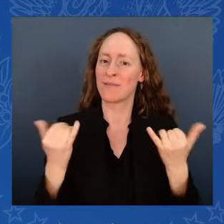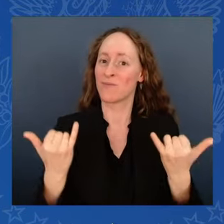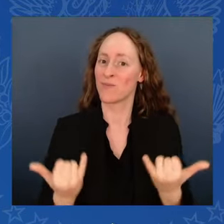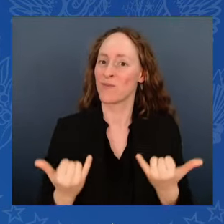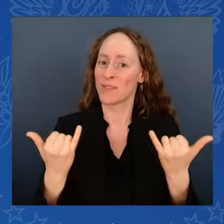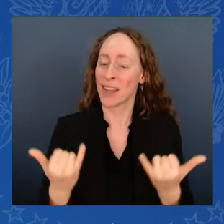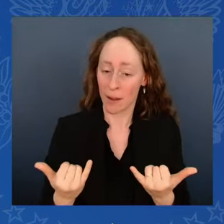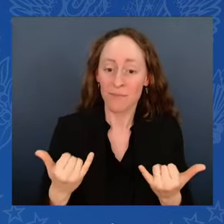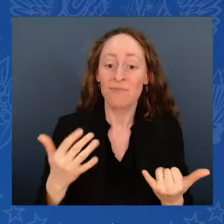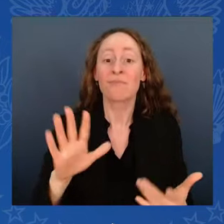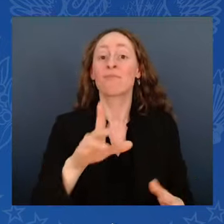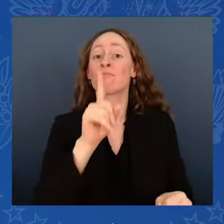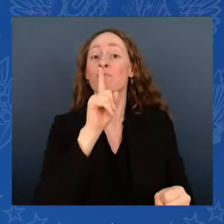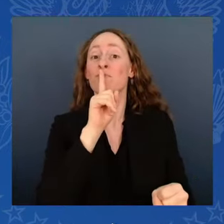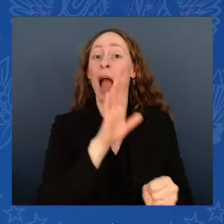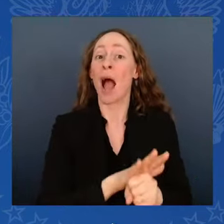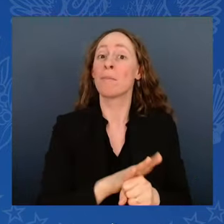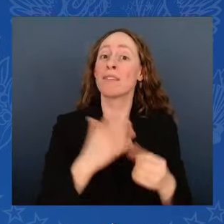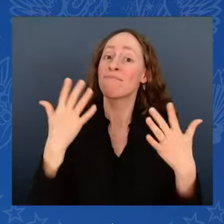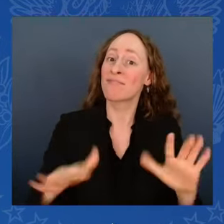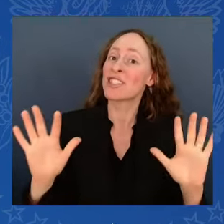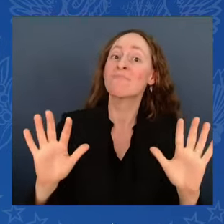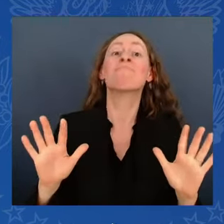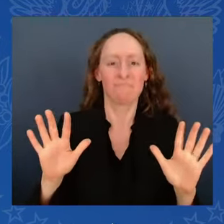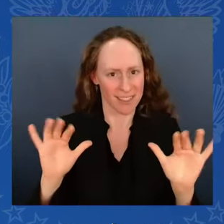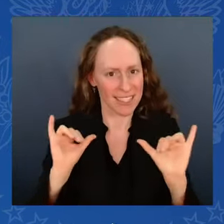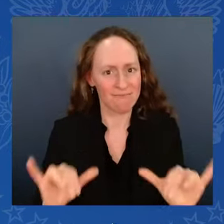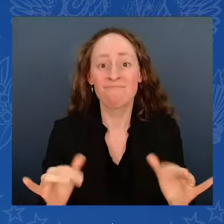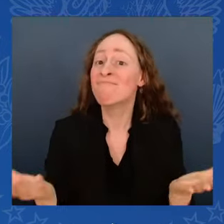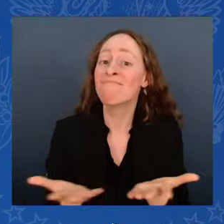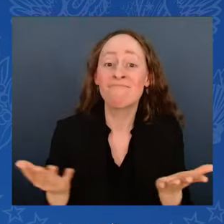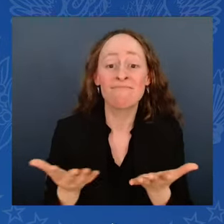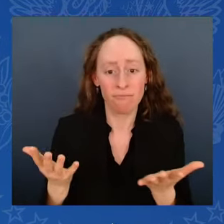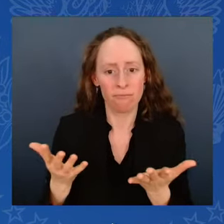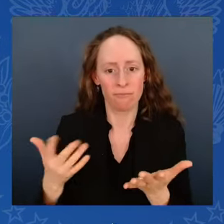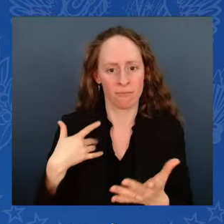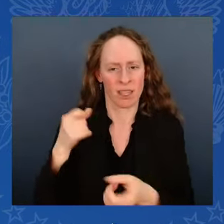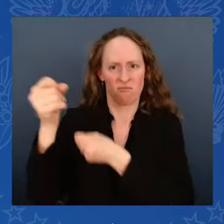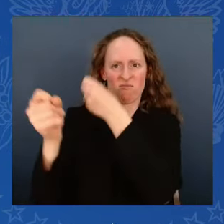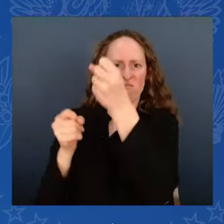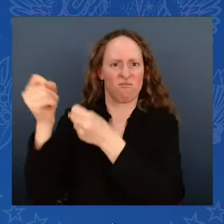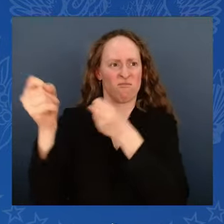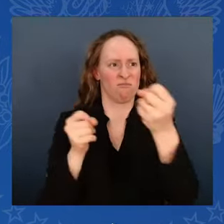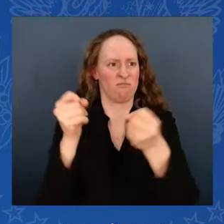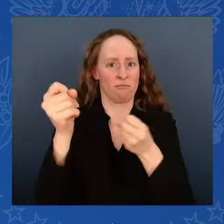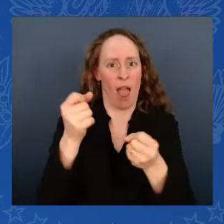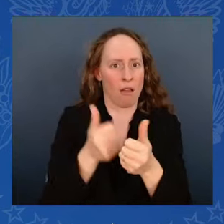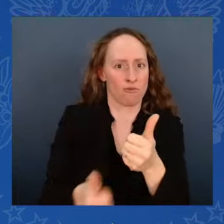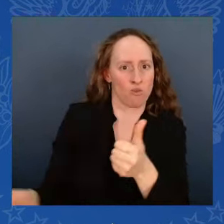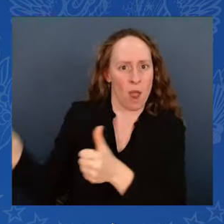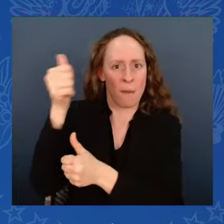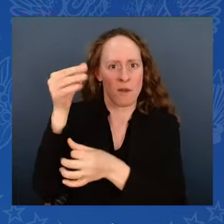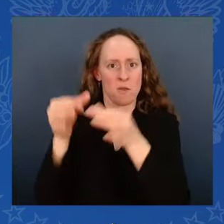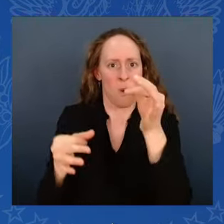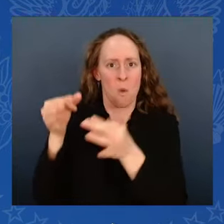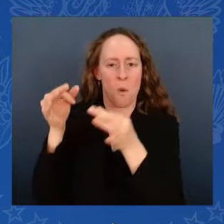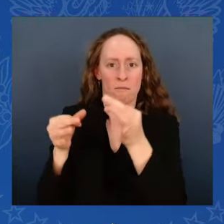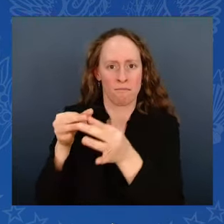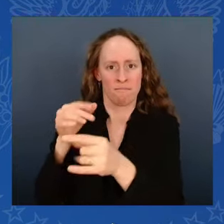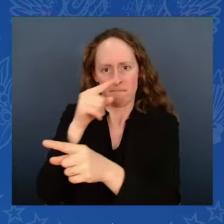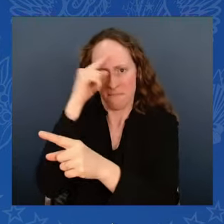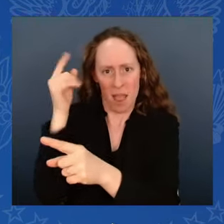Court, and more Black women confirmed for the Federal Circuit Court of Appeals than all previous presidents combined —